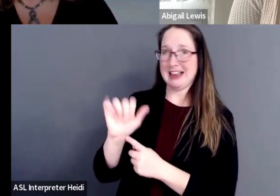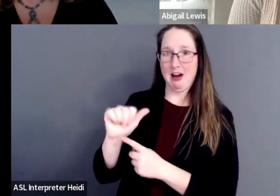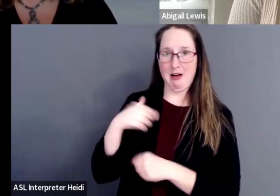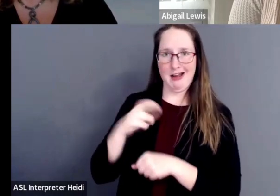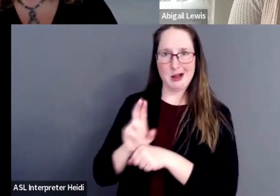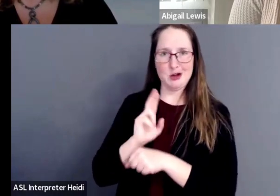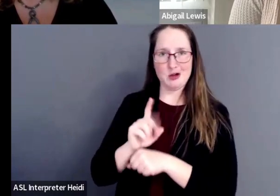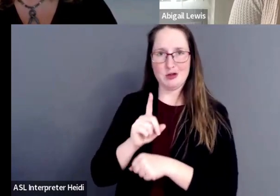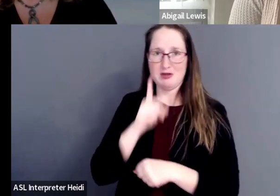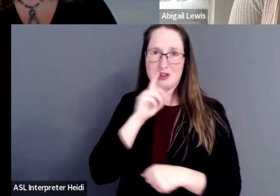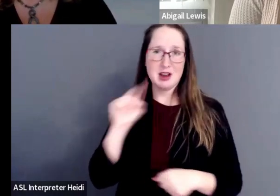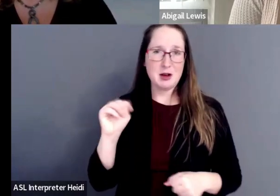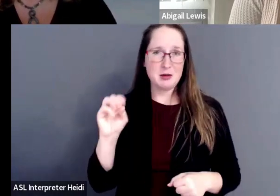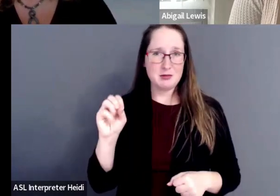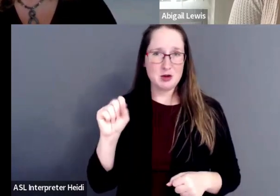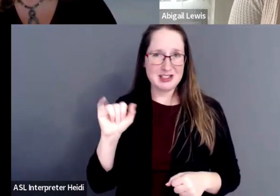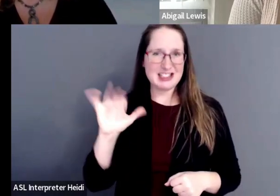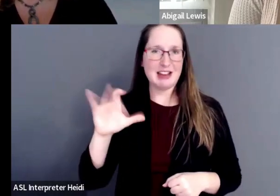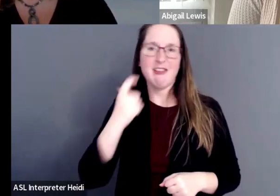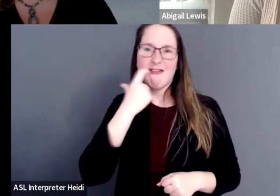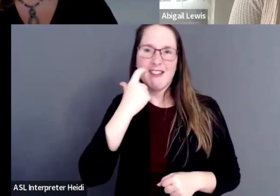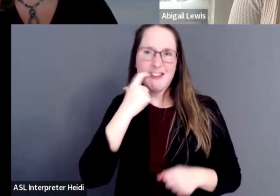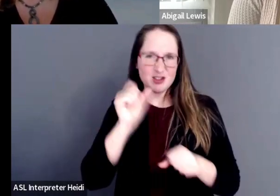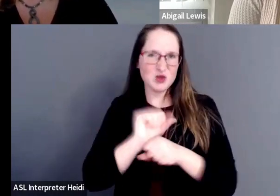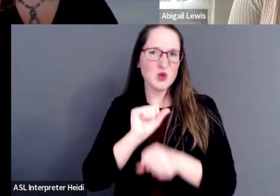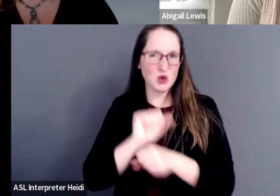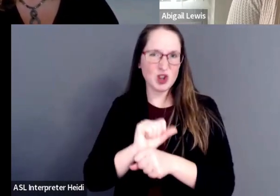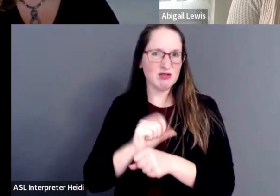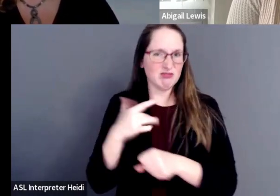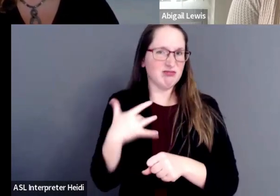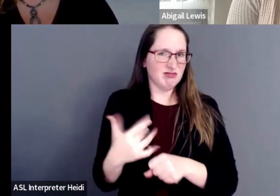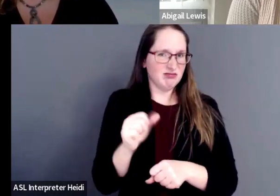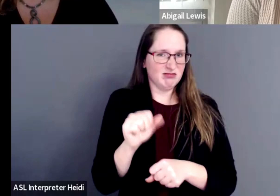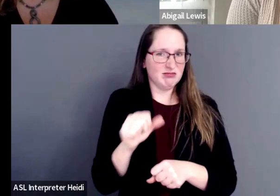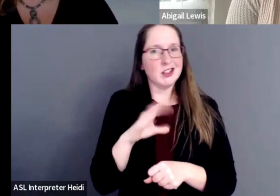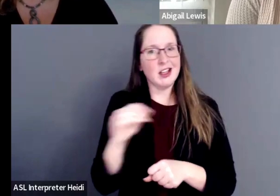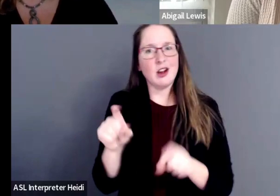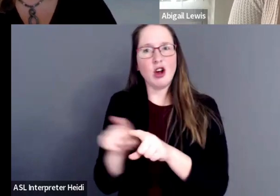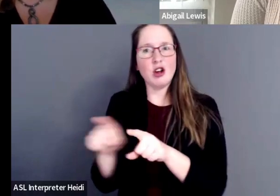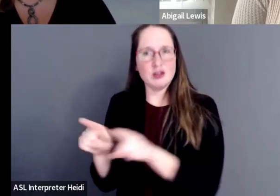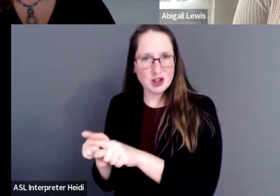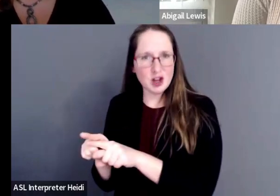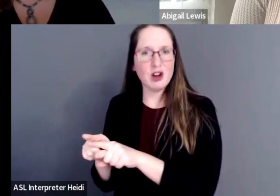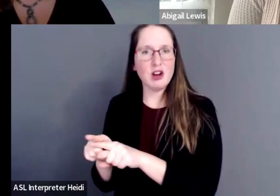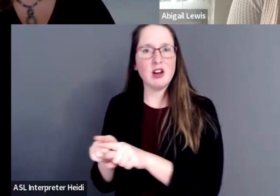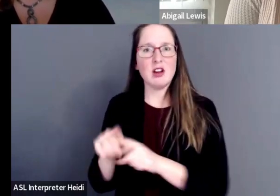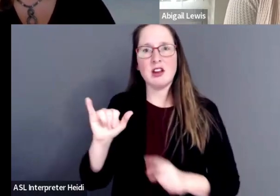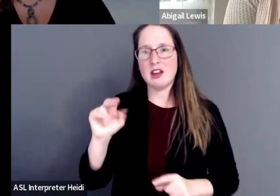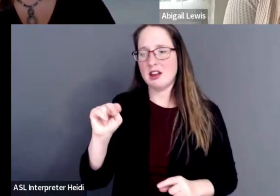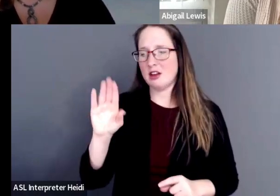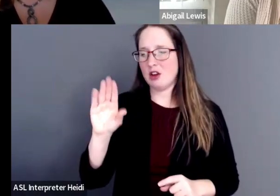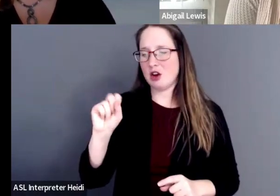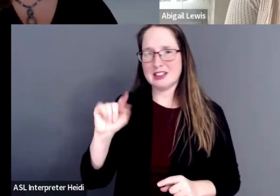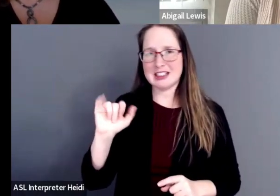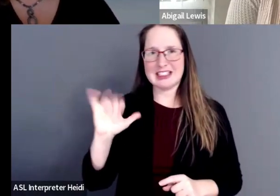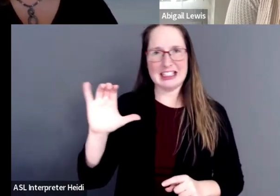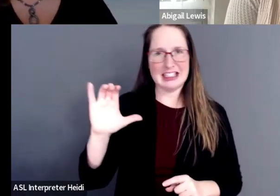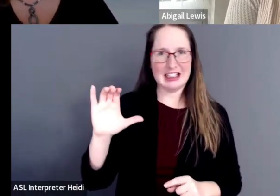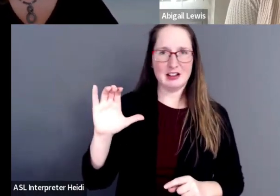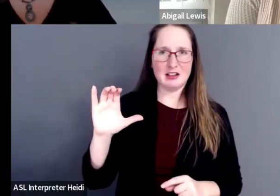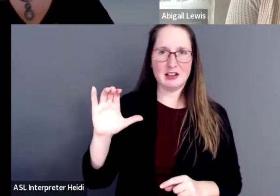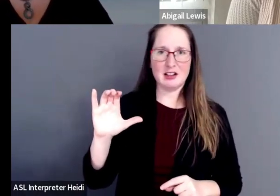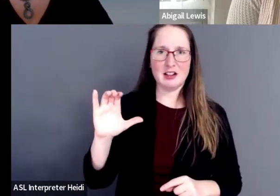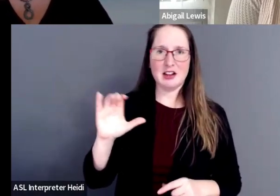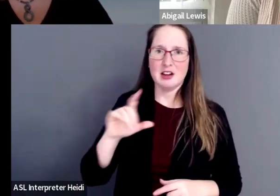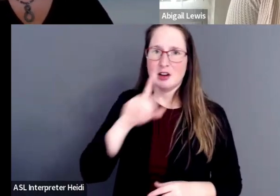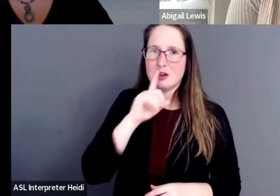mosaic, which is glasswork. And I also do encaustic, which is an old